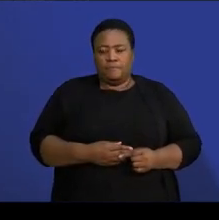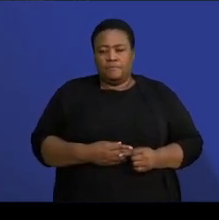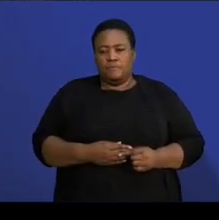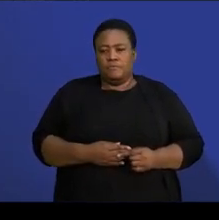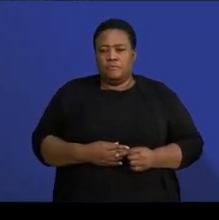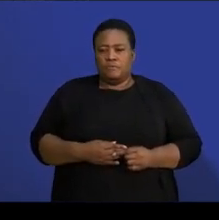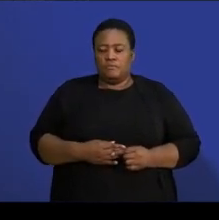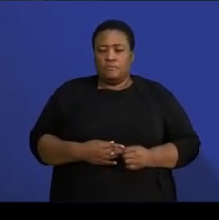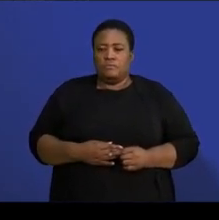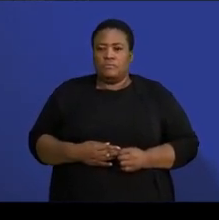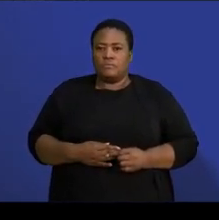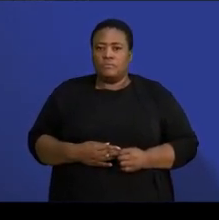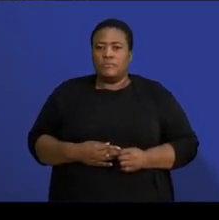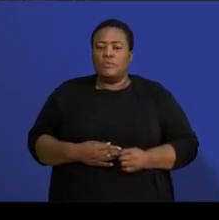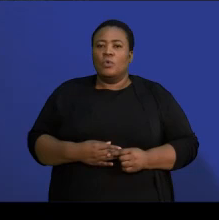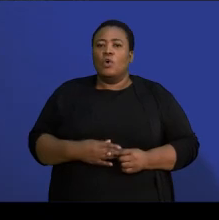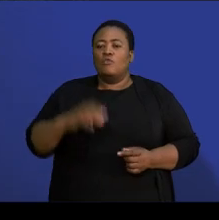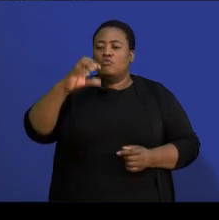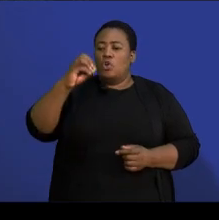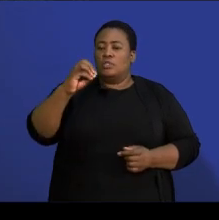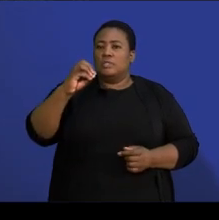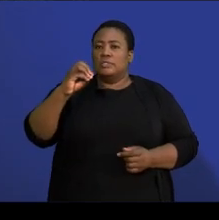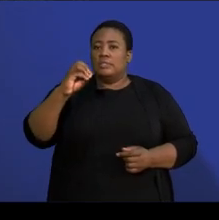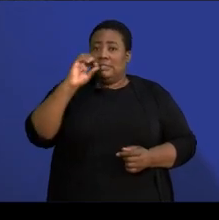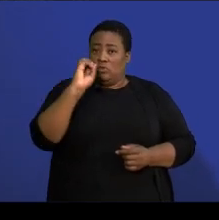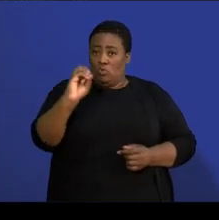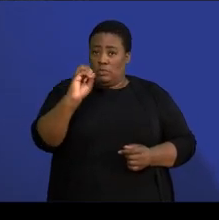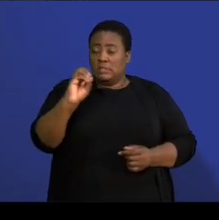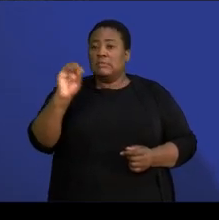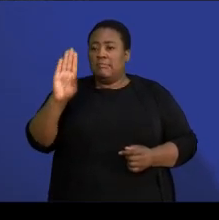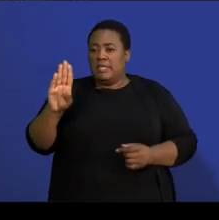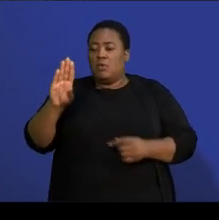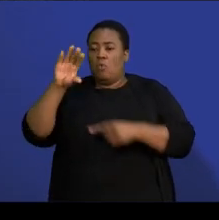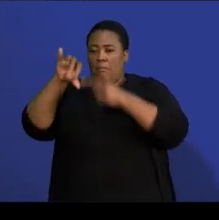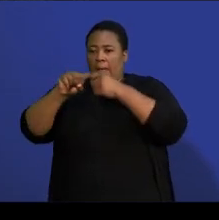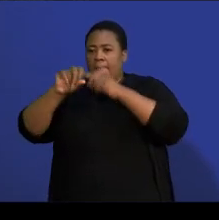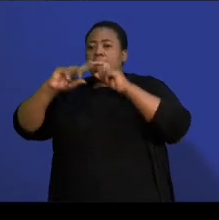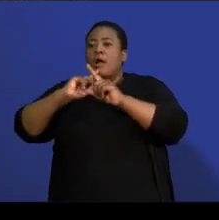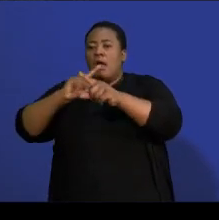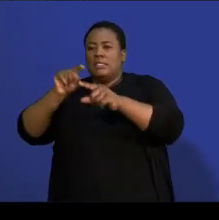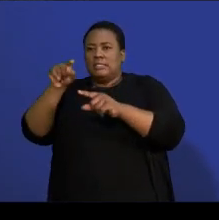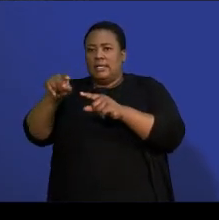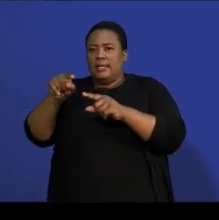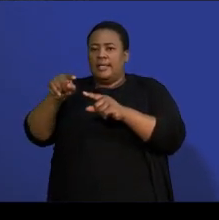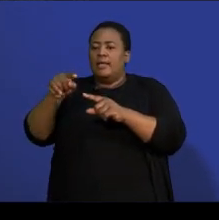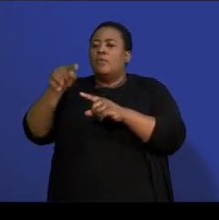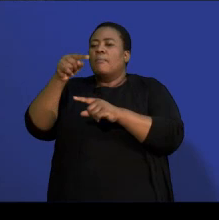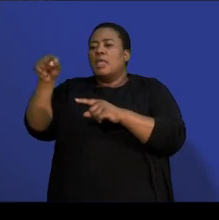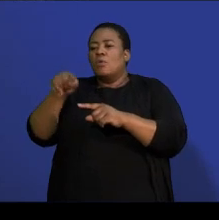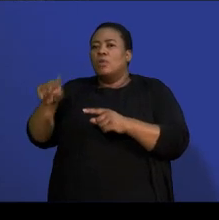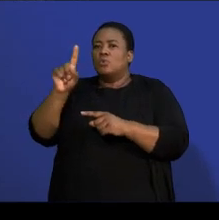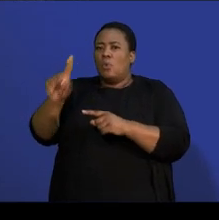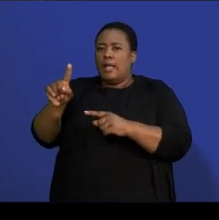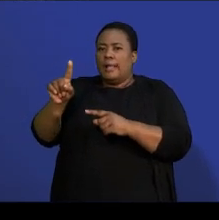not B, which will be the first thing that we need to find, will be equals to 1 minus the probability